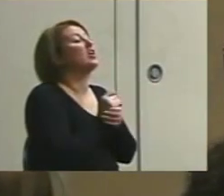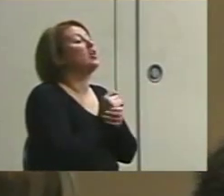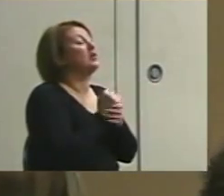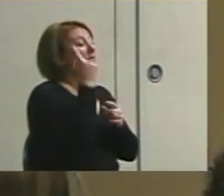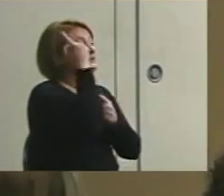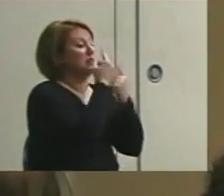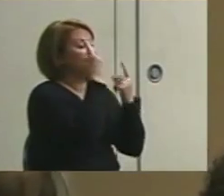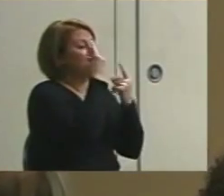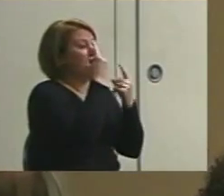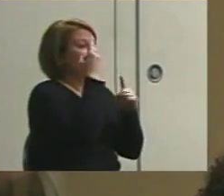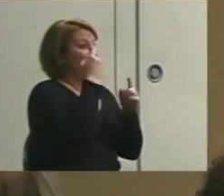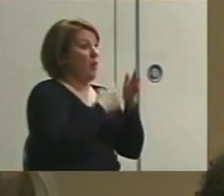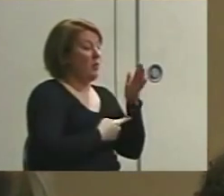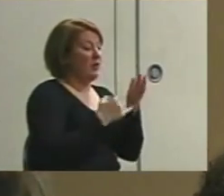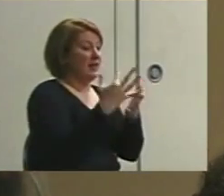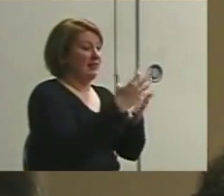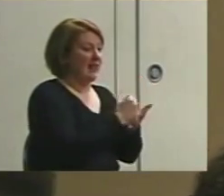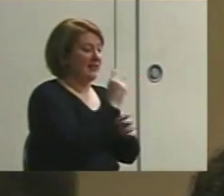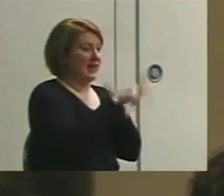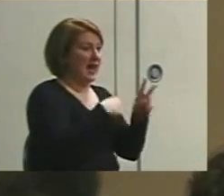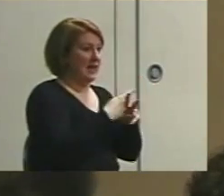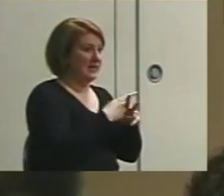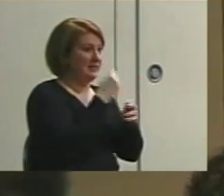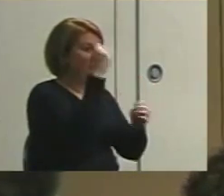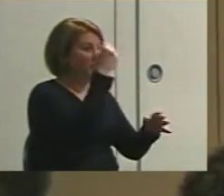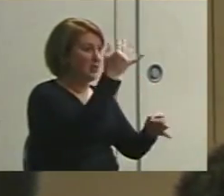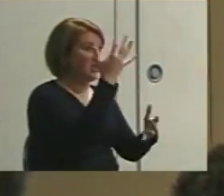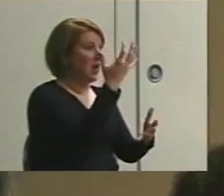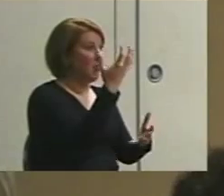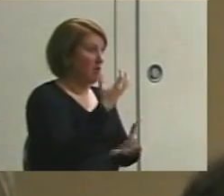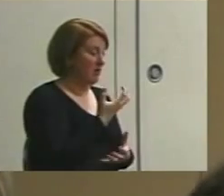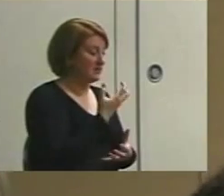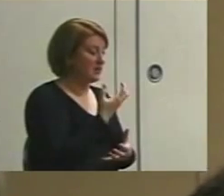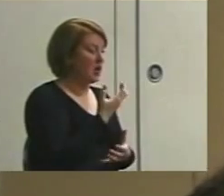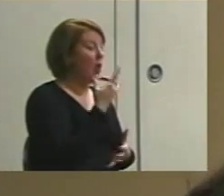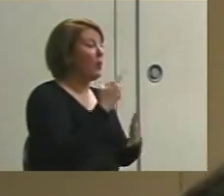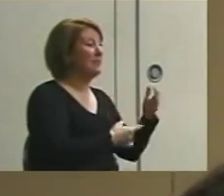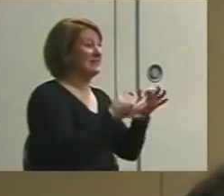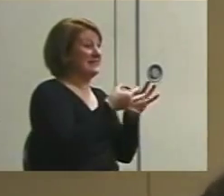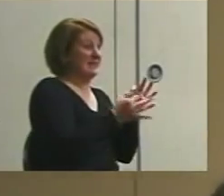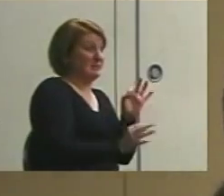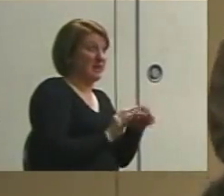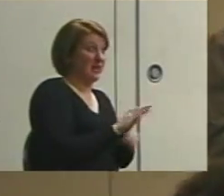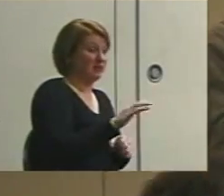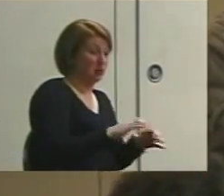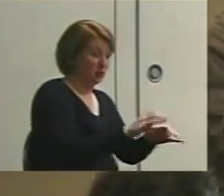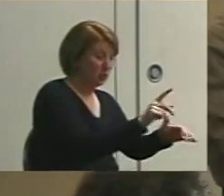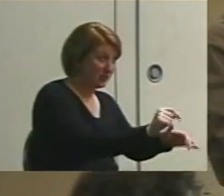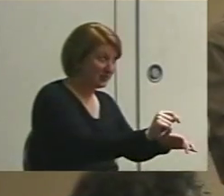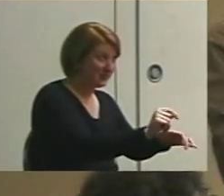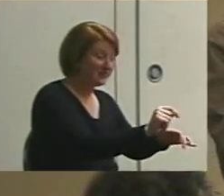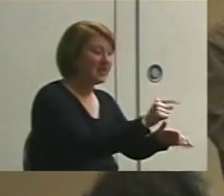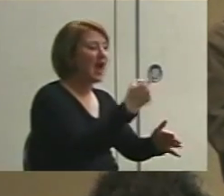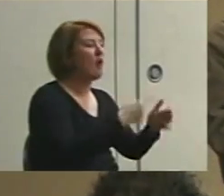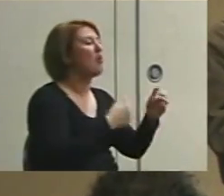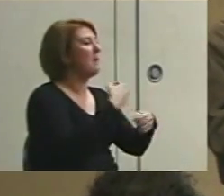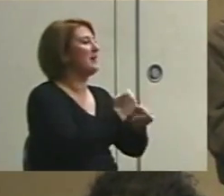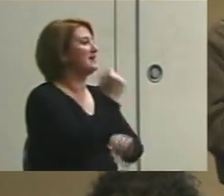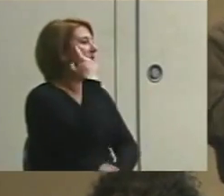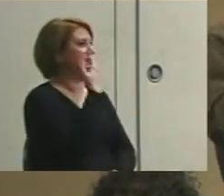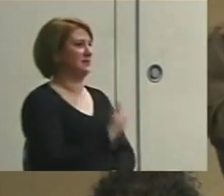collect the kind of data I want, what would be simple enough to do it and what makes sense.